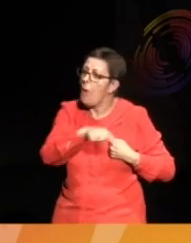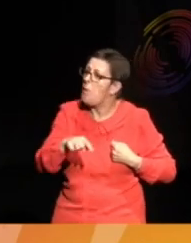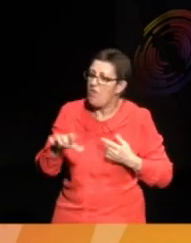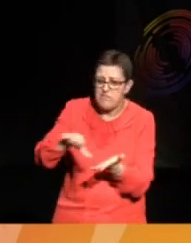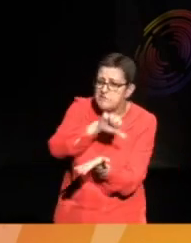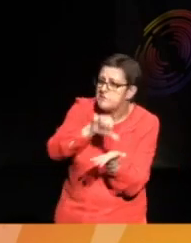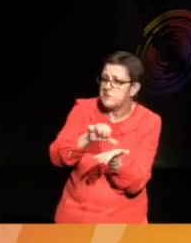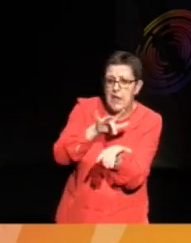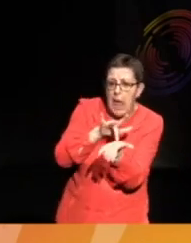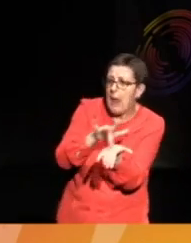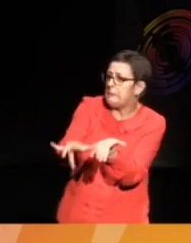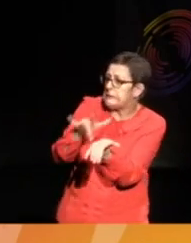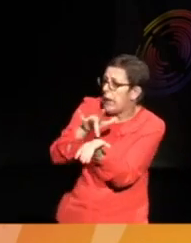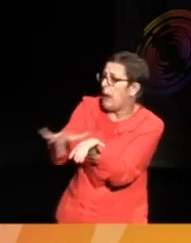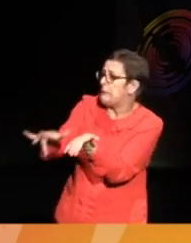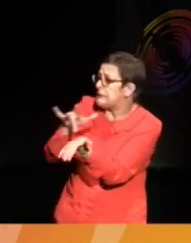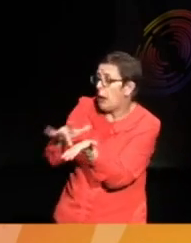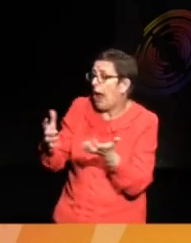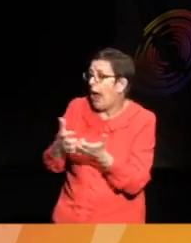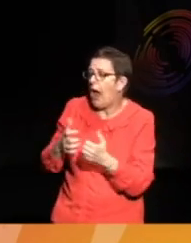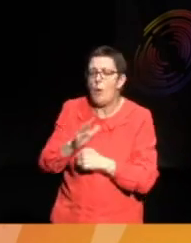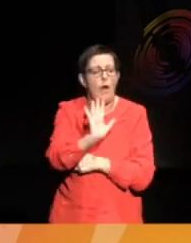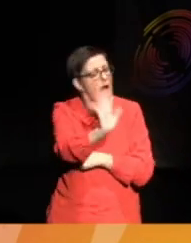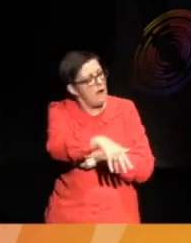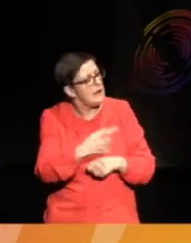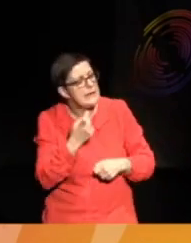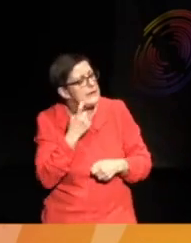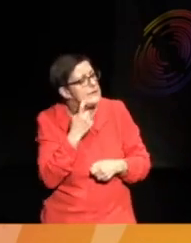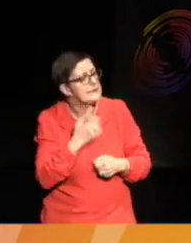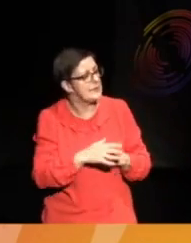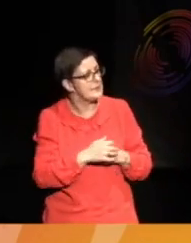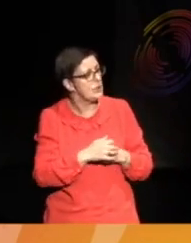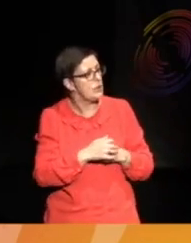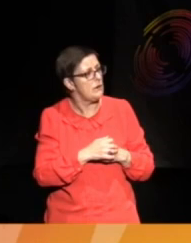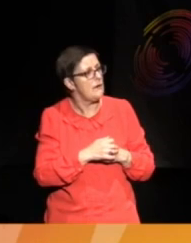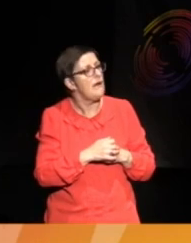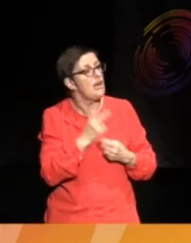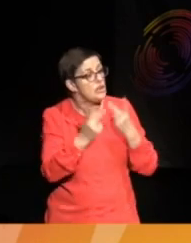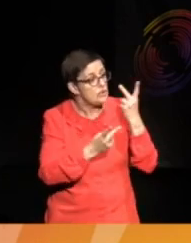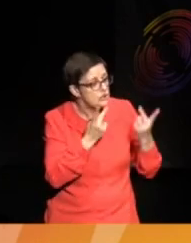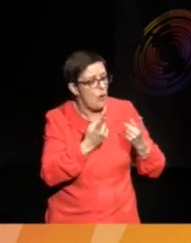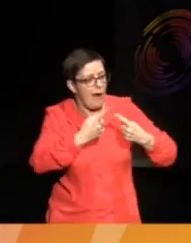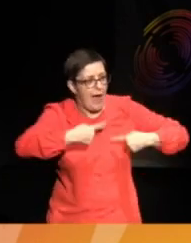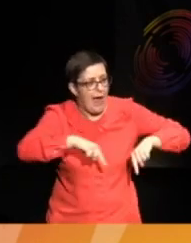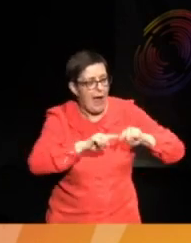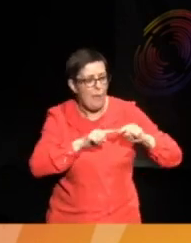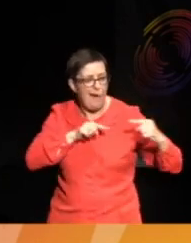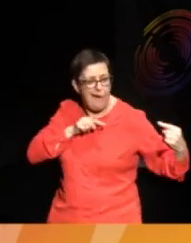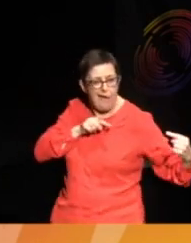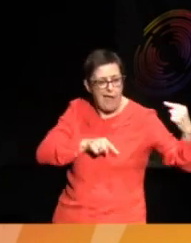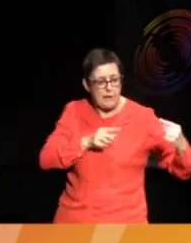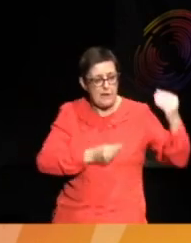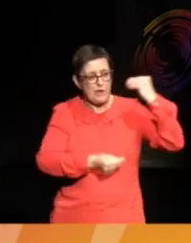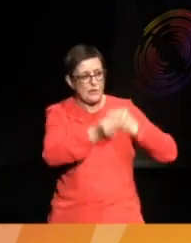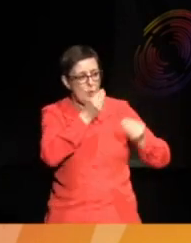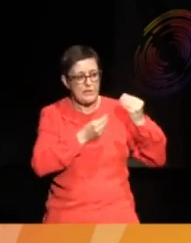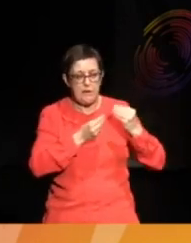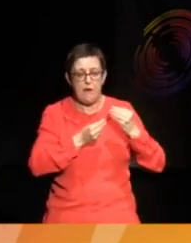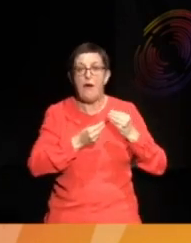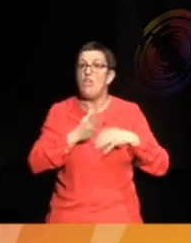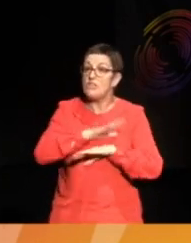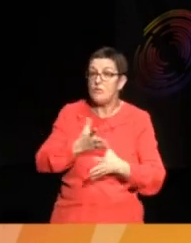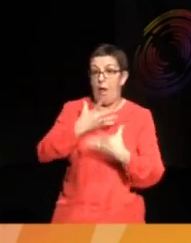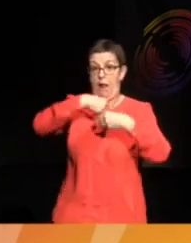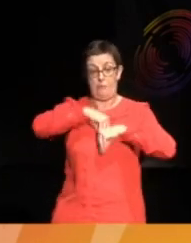days? How did they do that? And she said, oh, it's easy. Songs our enemies taught us. So all the children came out of the schools singing these